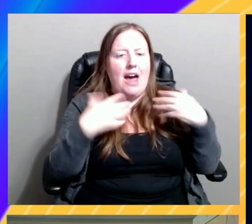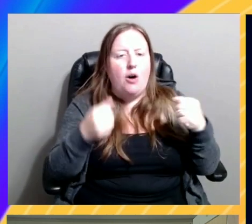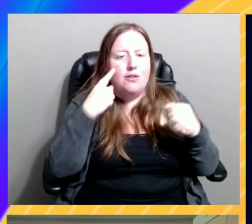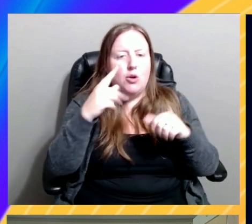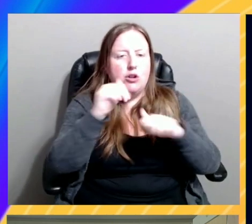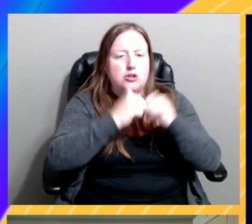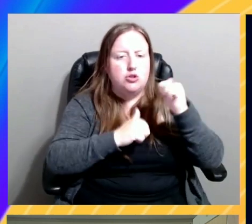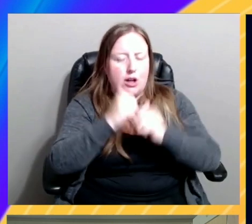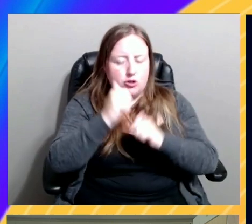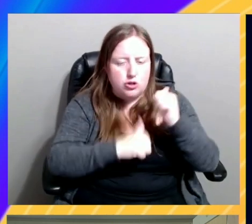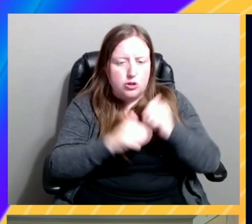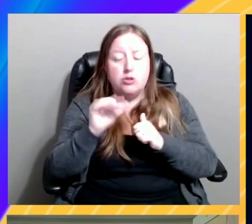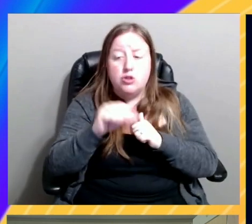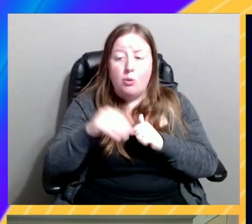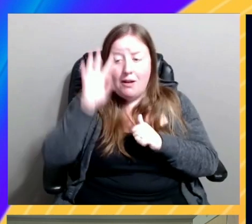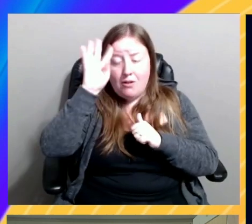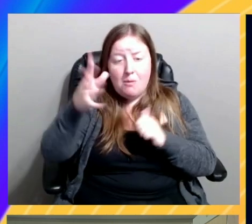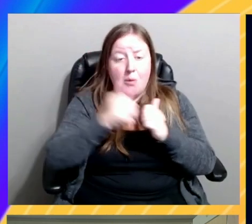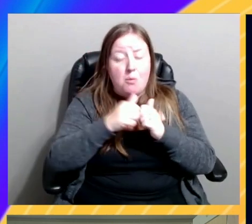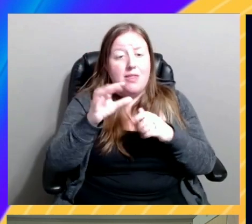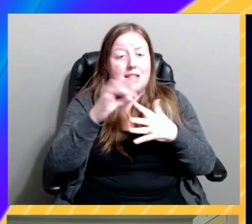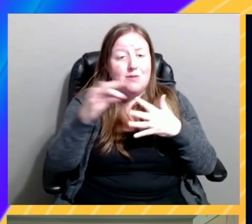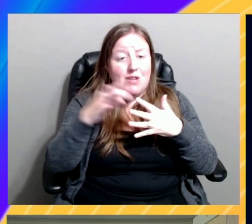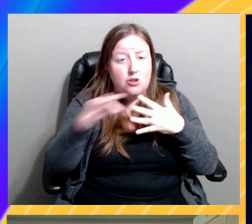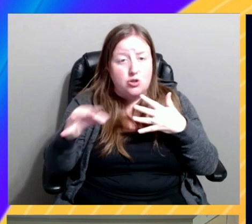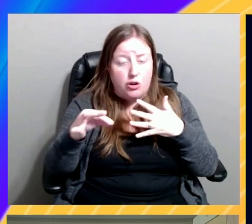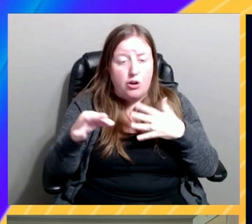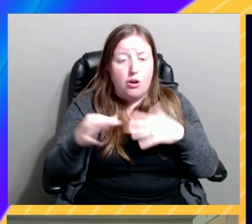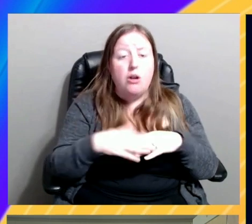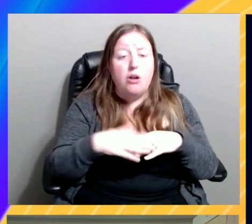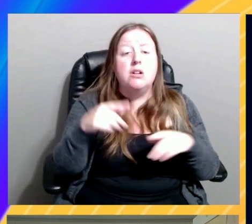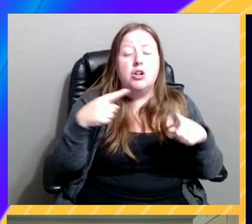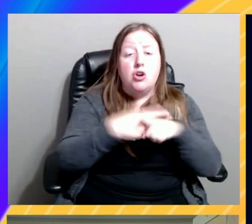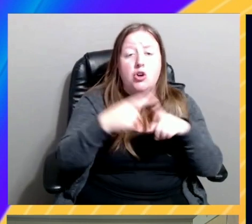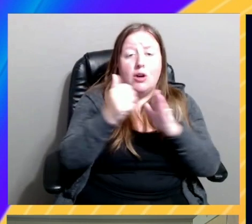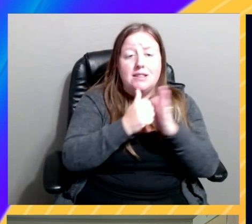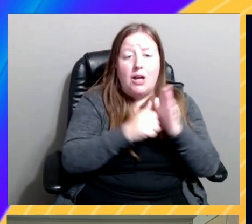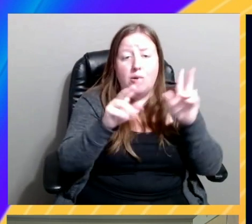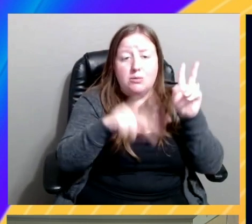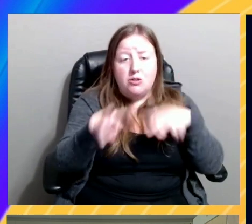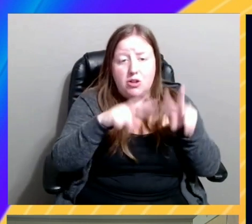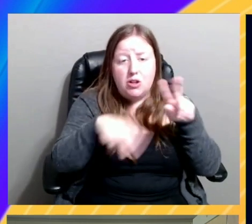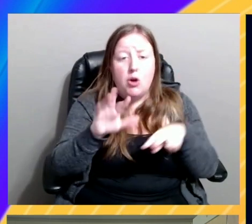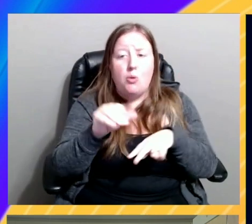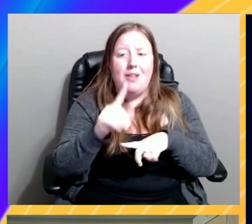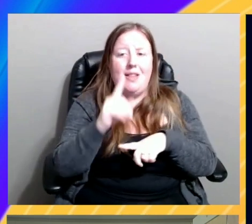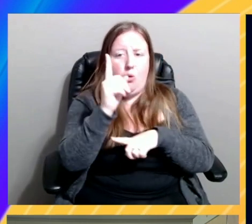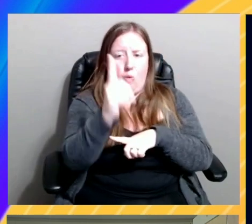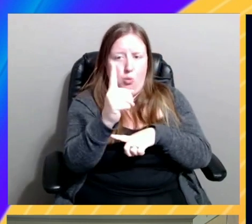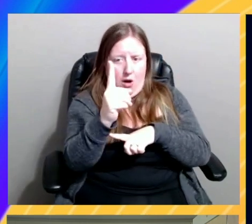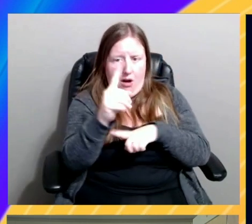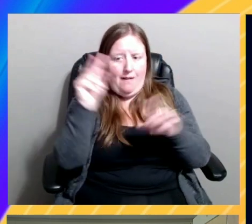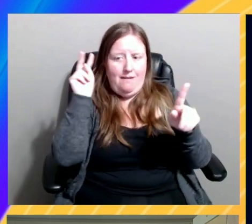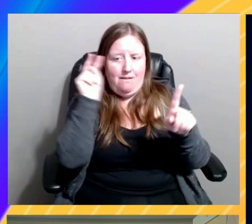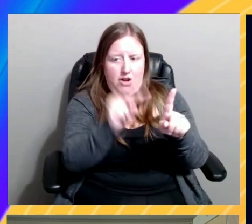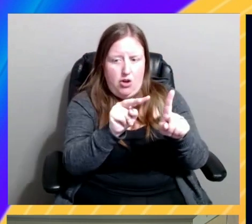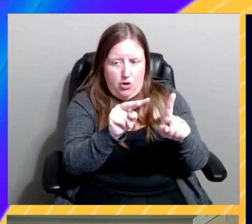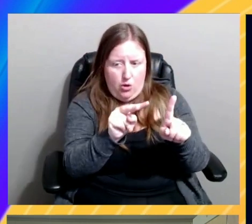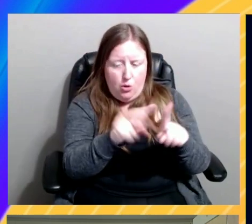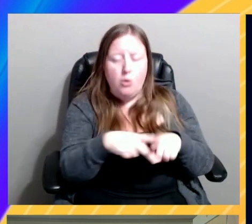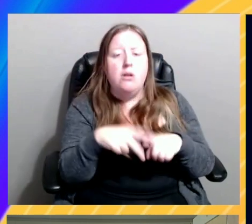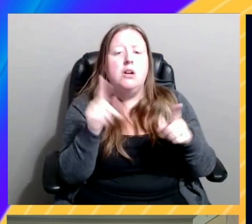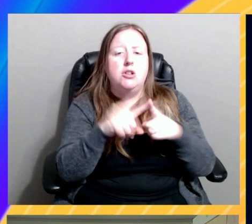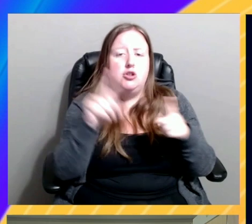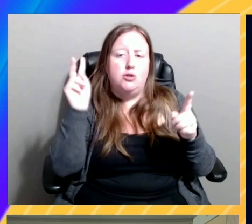come up with this feature of enabling cross-account observability to give you that single pane of glass to view the operational